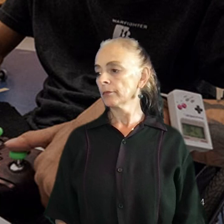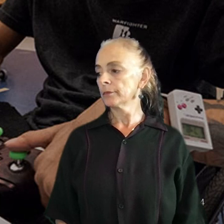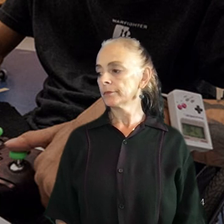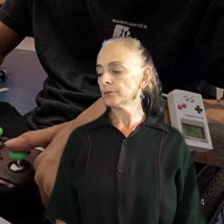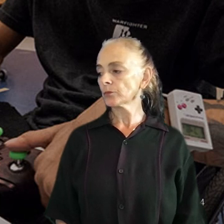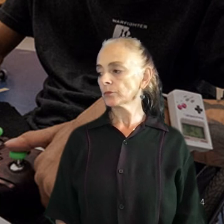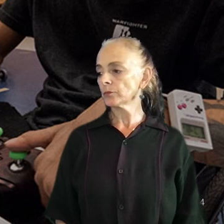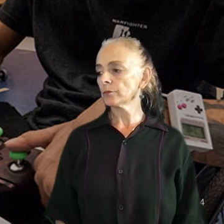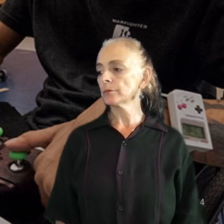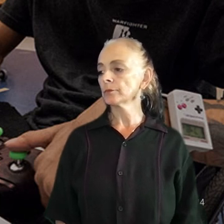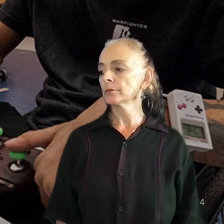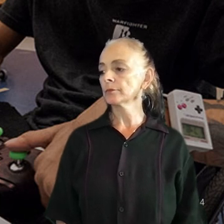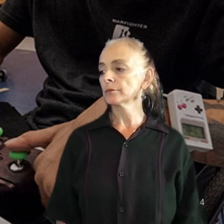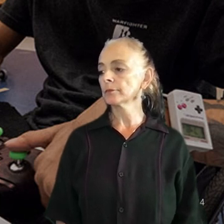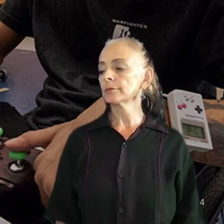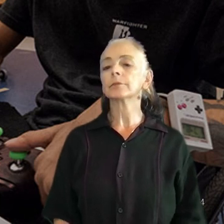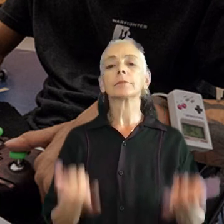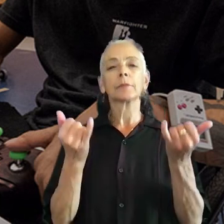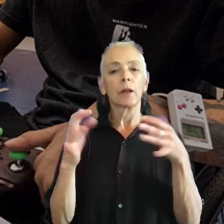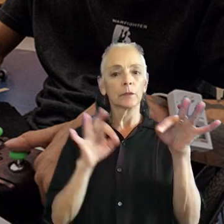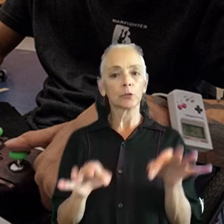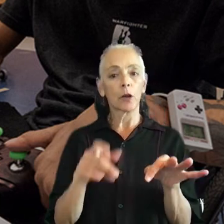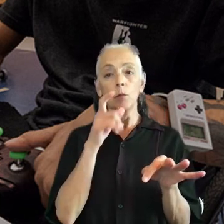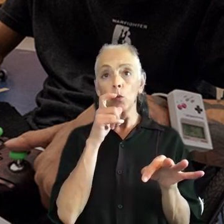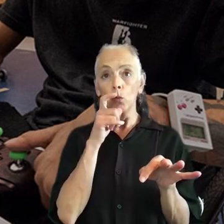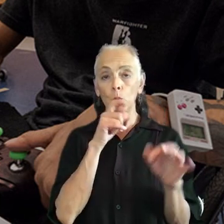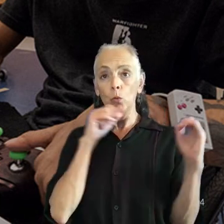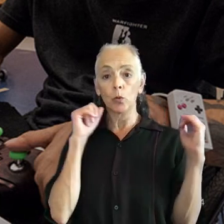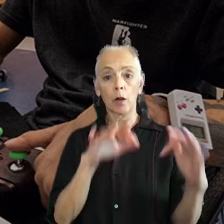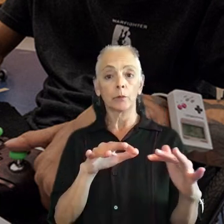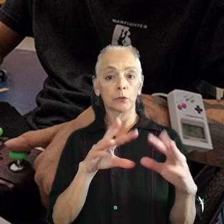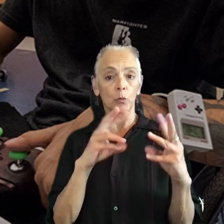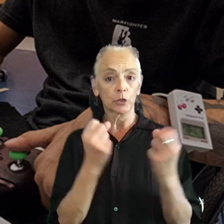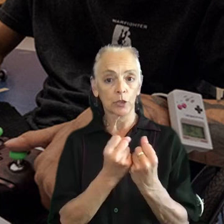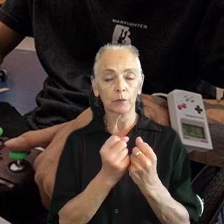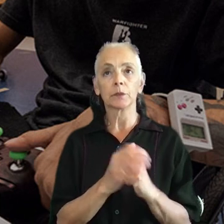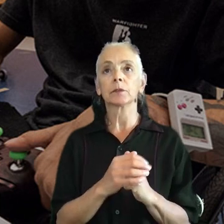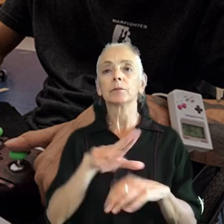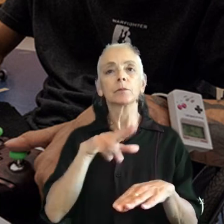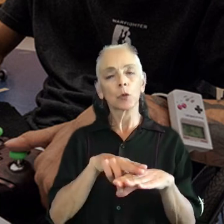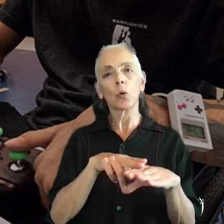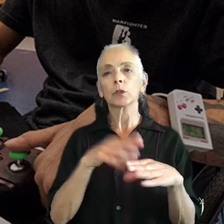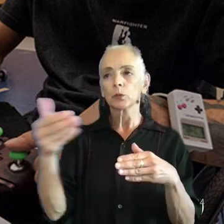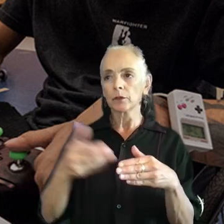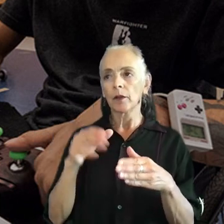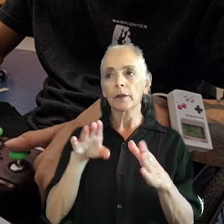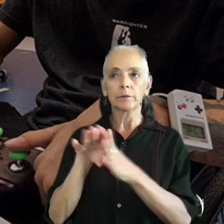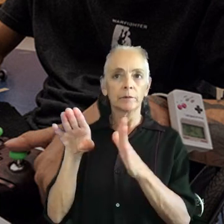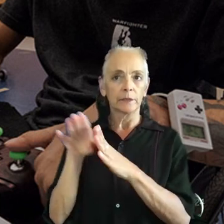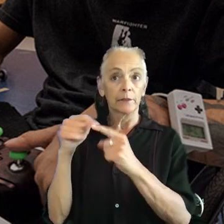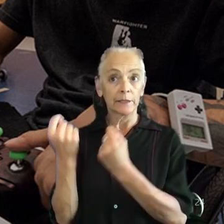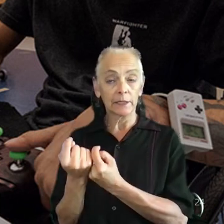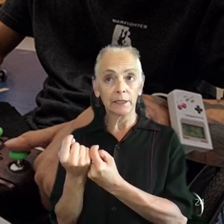So first off, let me describe a little bit about who attends these workshops. Of course, we invite the dev team. And by the development